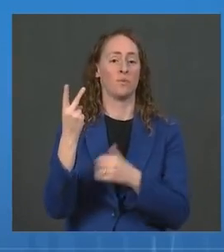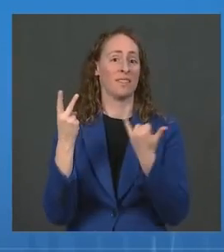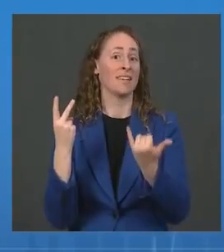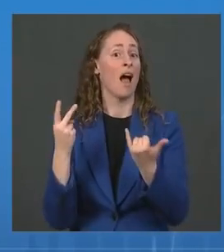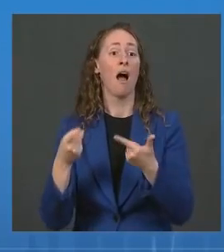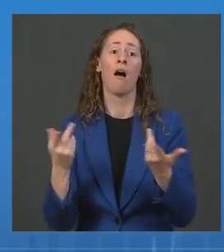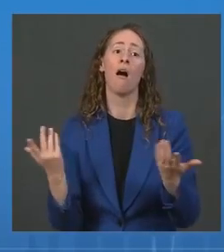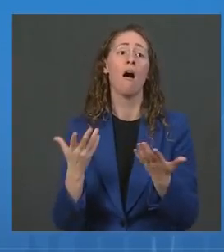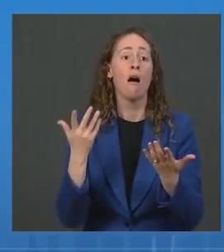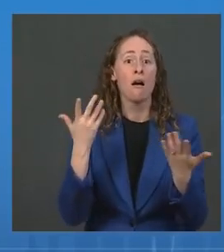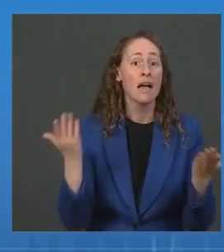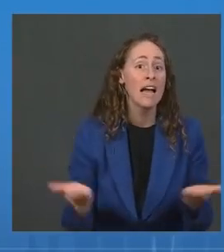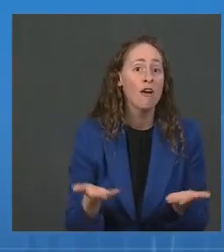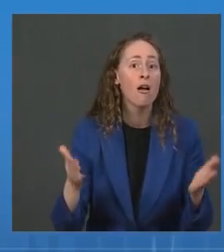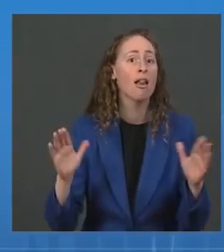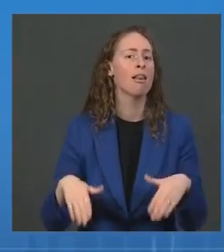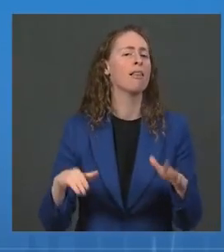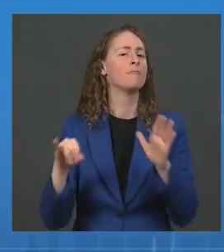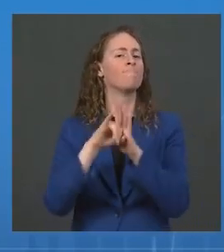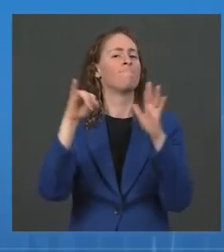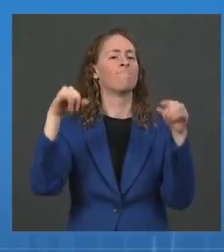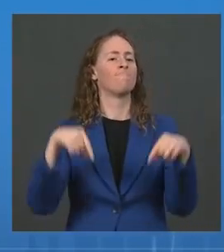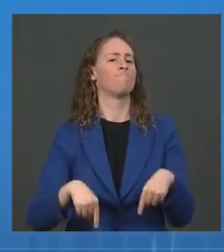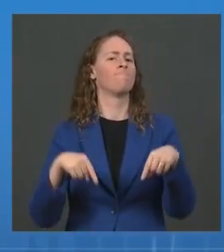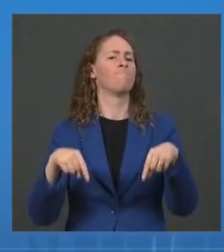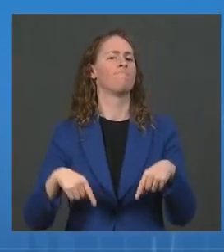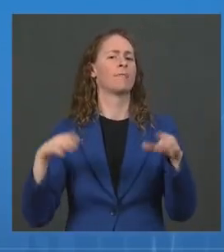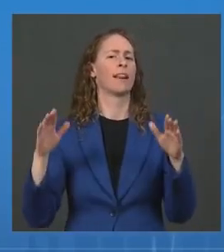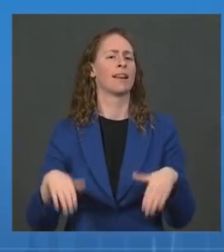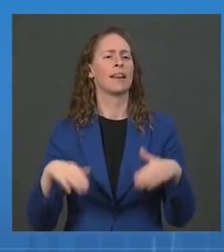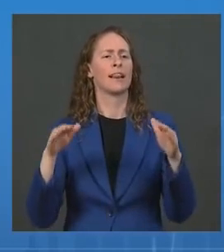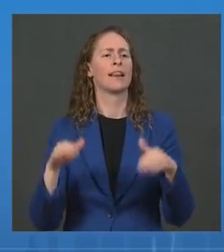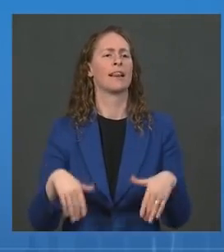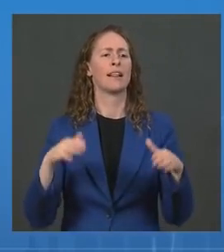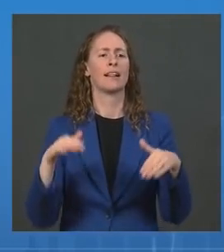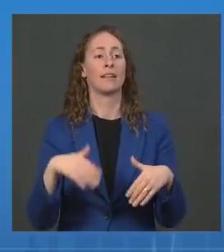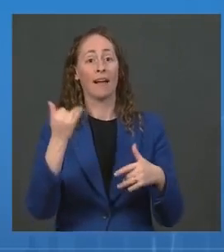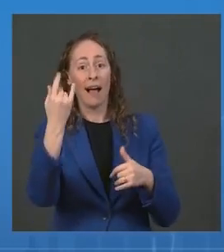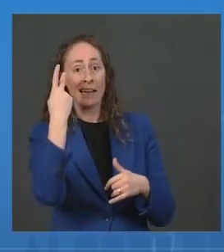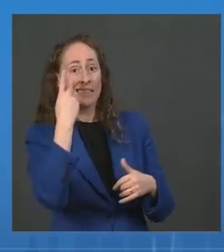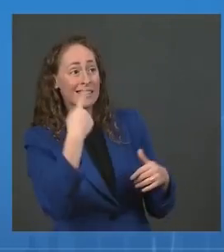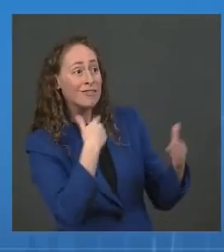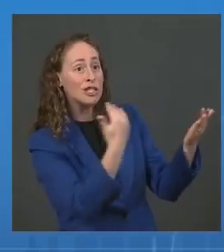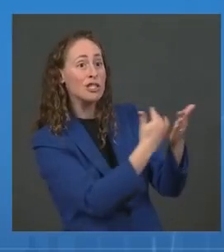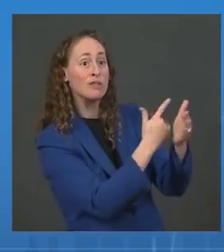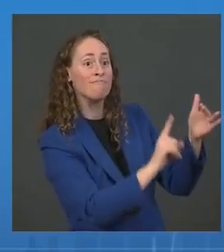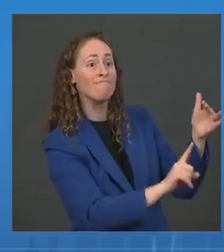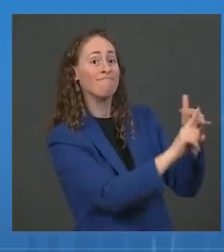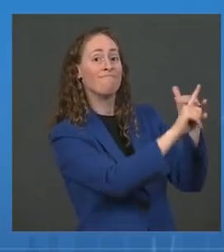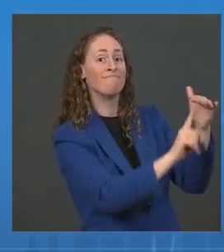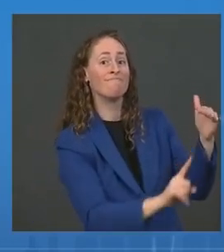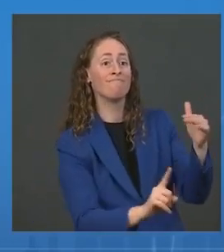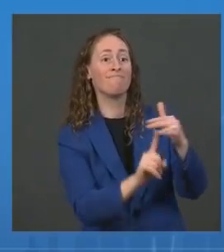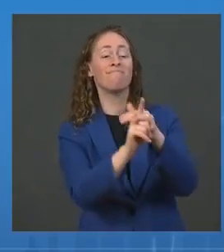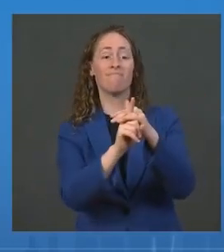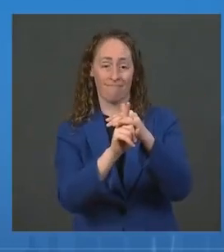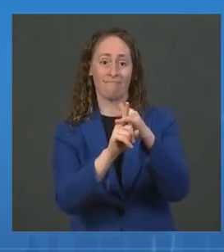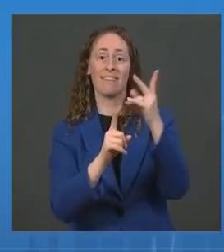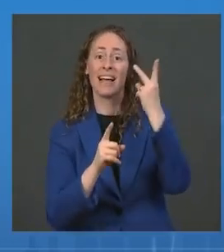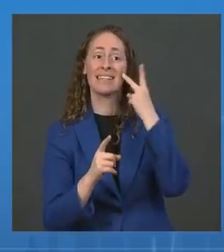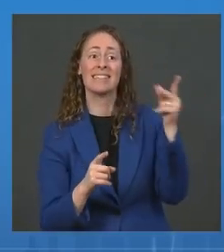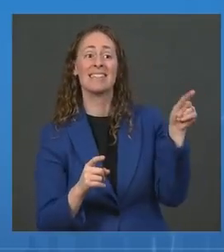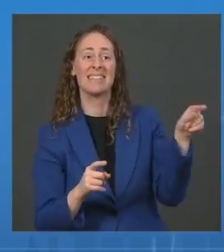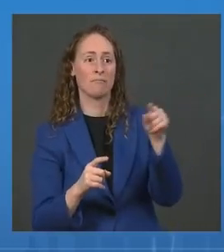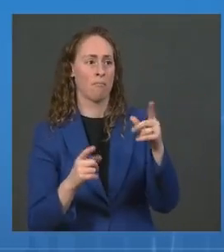of all of this, the prevalence of the Mu and the C.1.2 variant is extremely low in the United States — 0